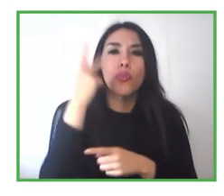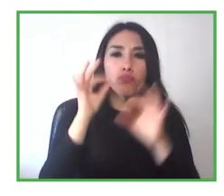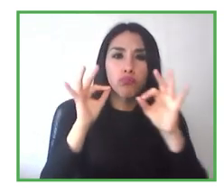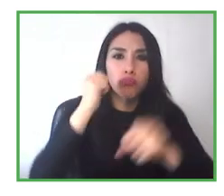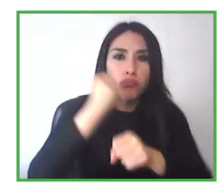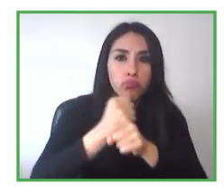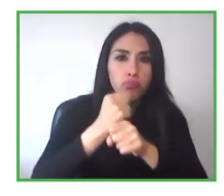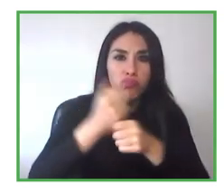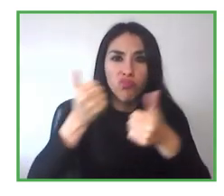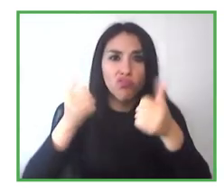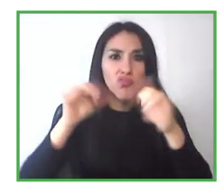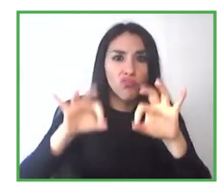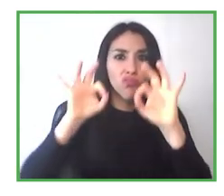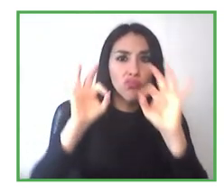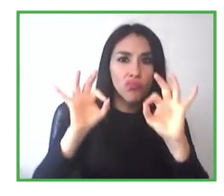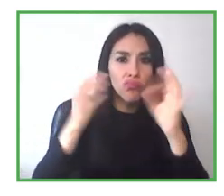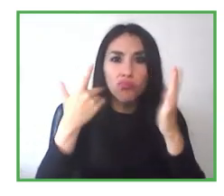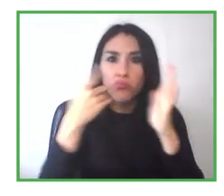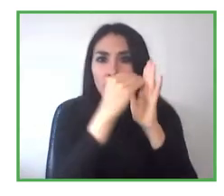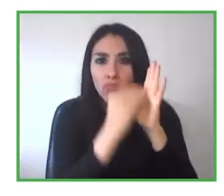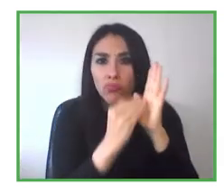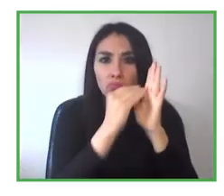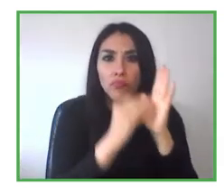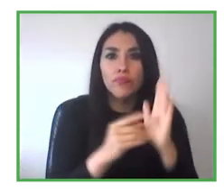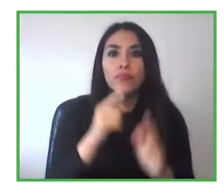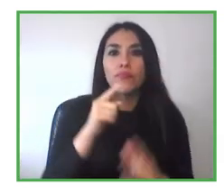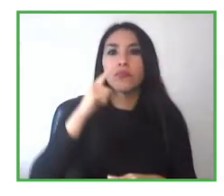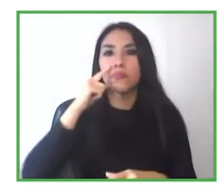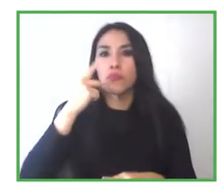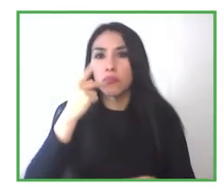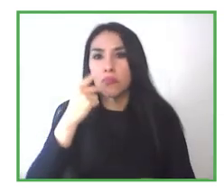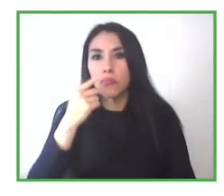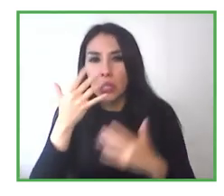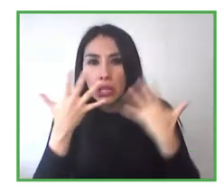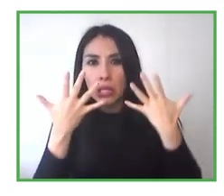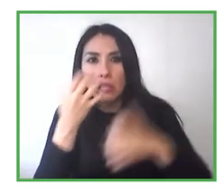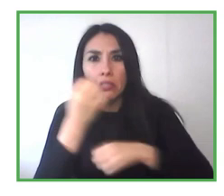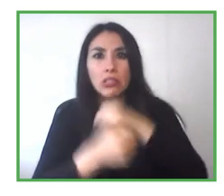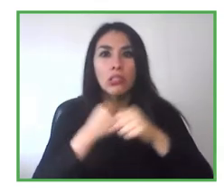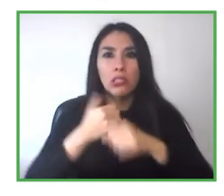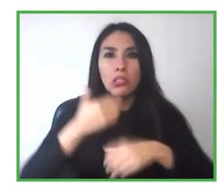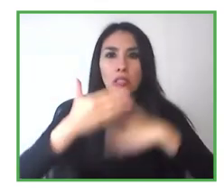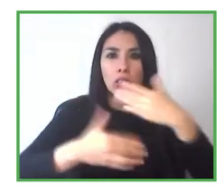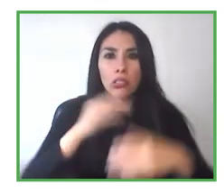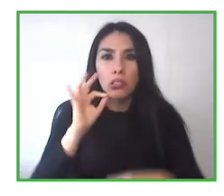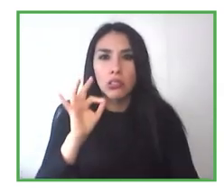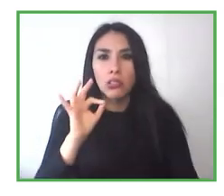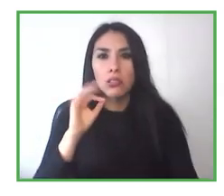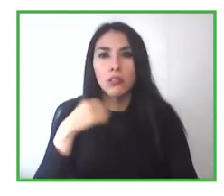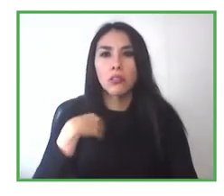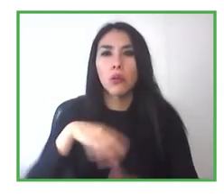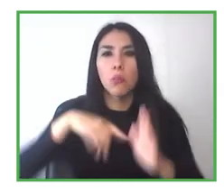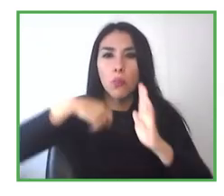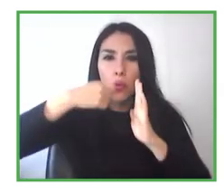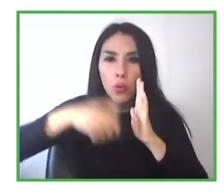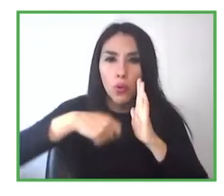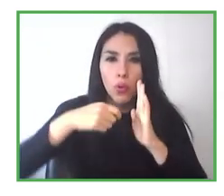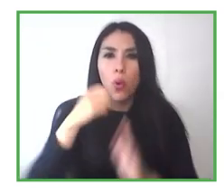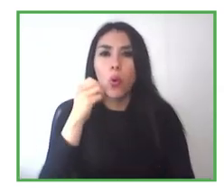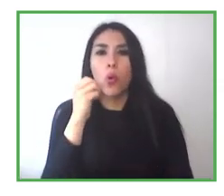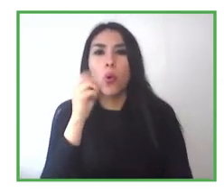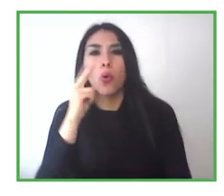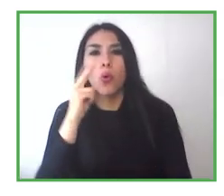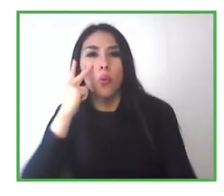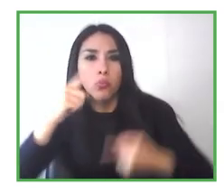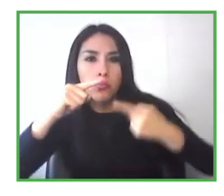according to the scale, how it improved, what went better, what went worse. So we can actually see what do we have to work on. And